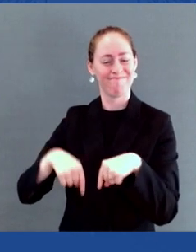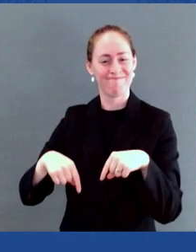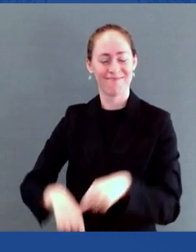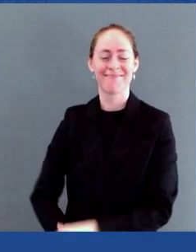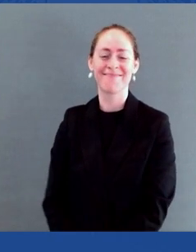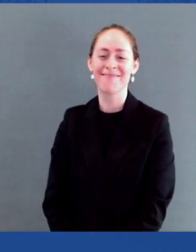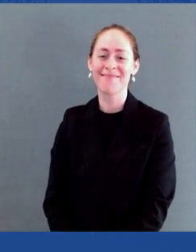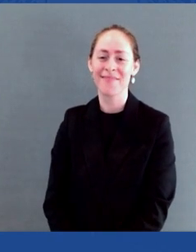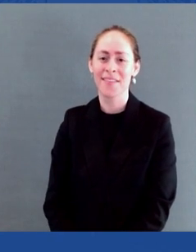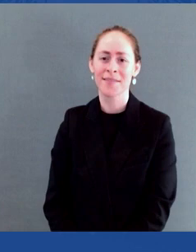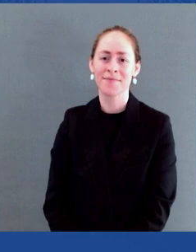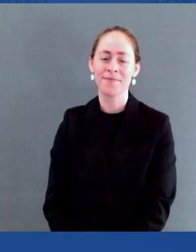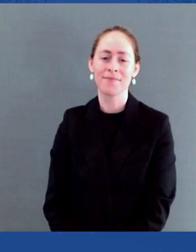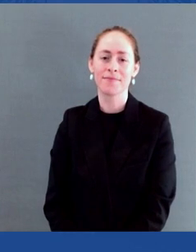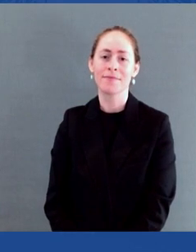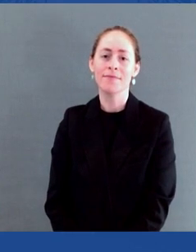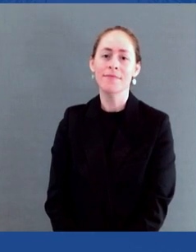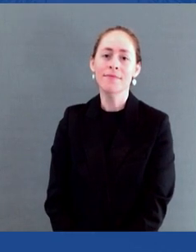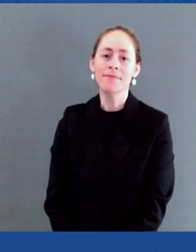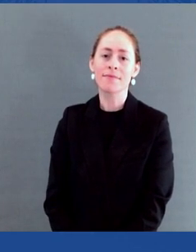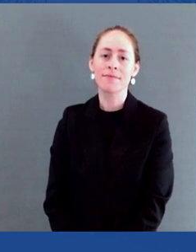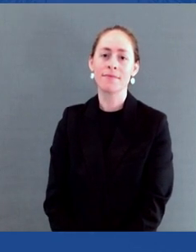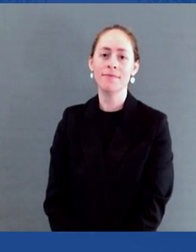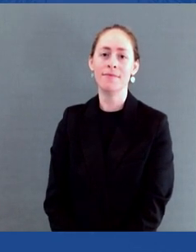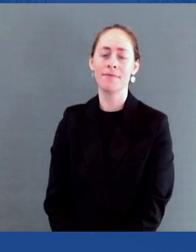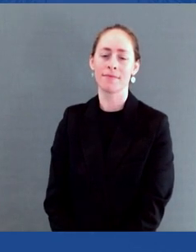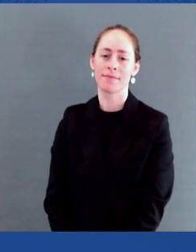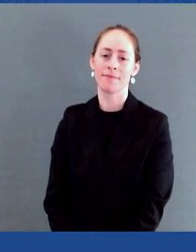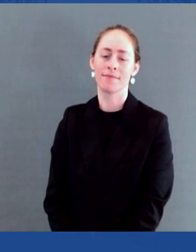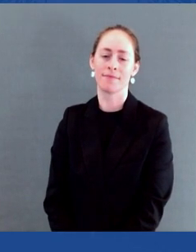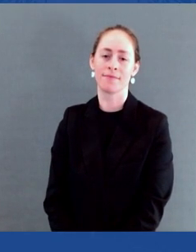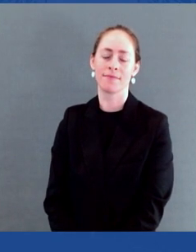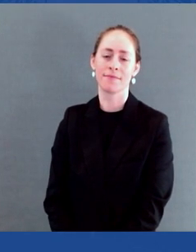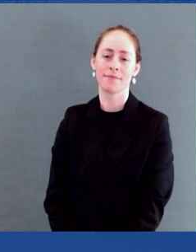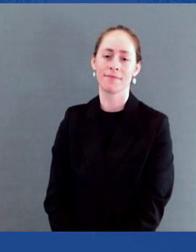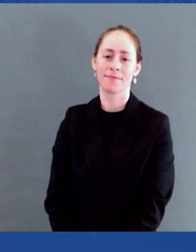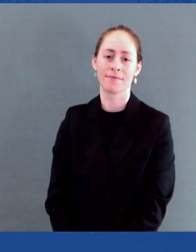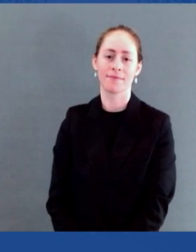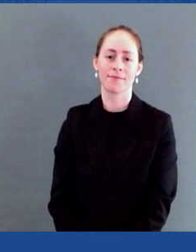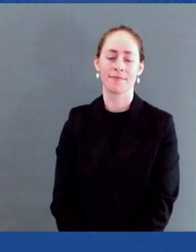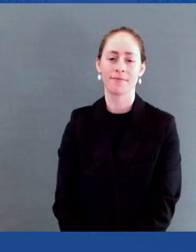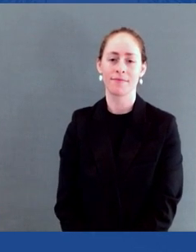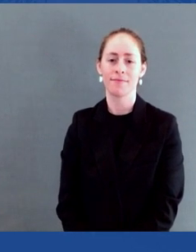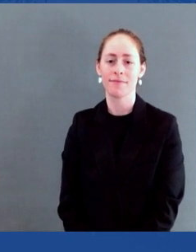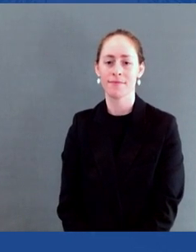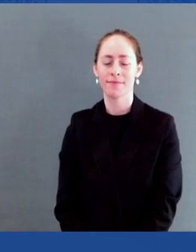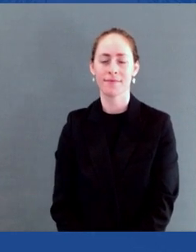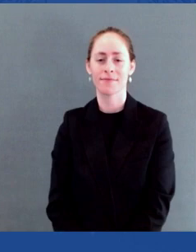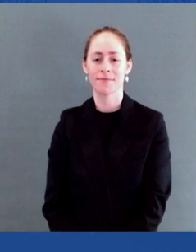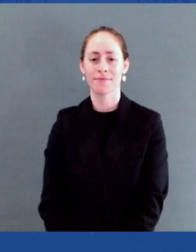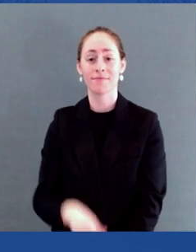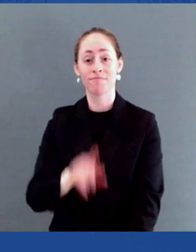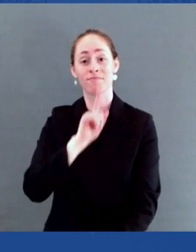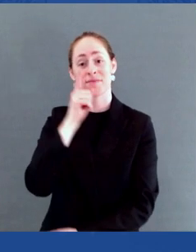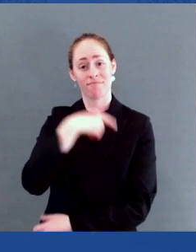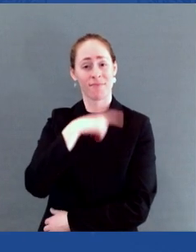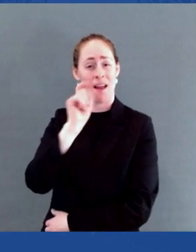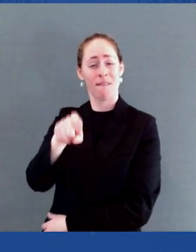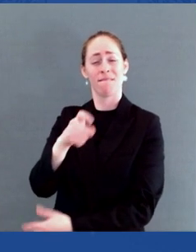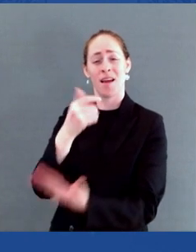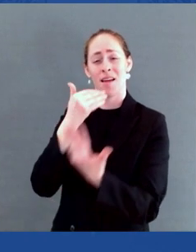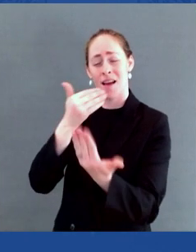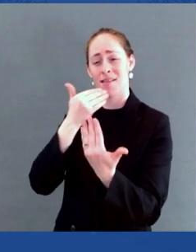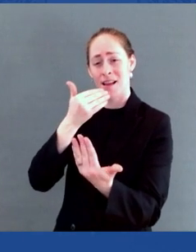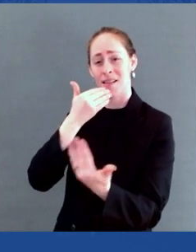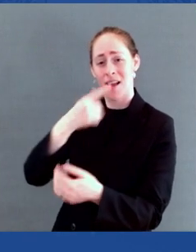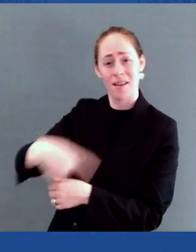And it is all thanks to a team of 28 talented and committed individuals whom I have the profound privilege